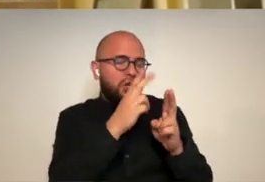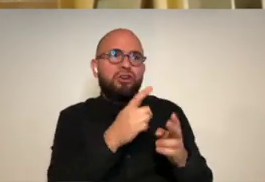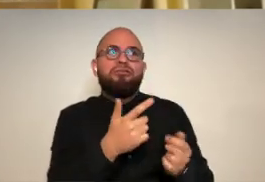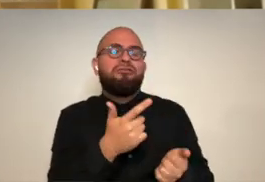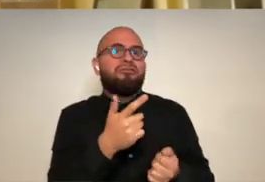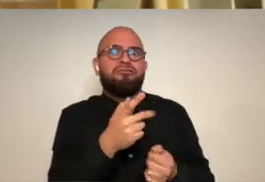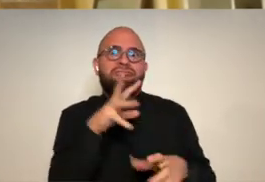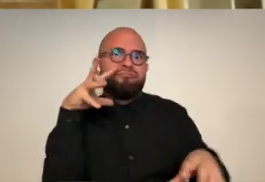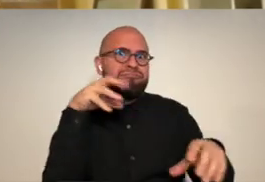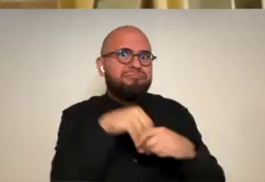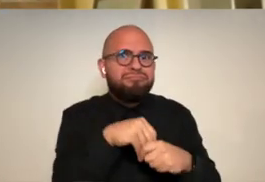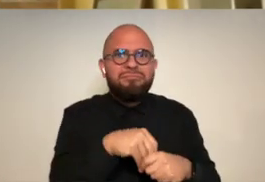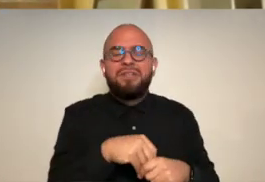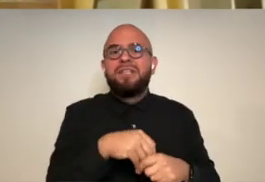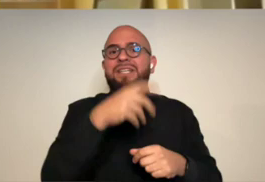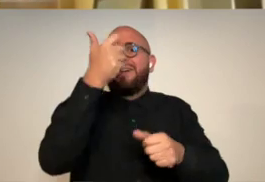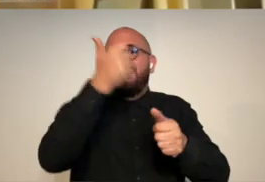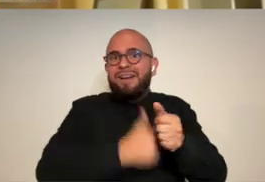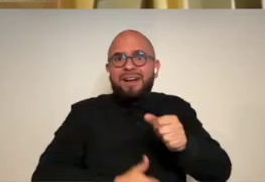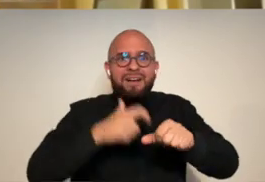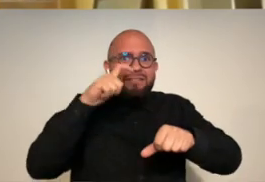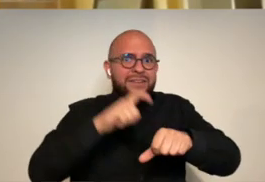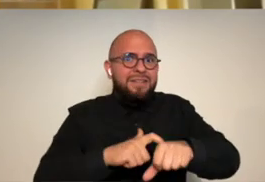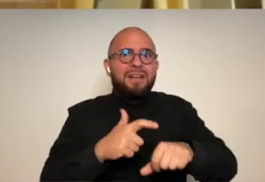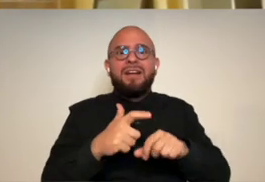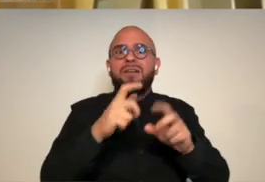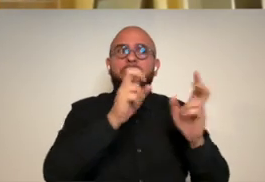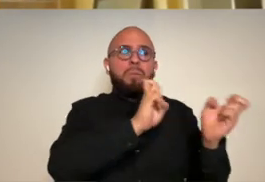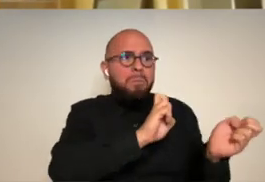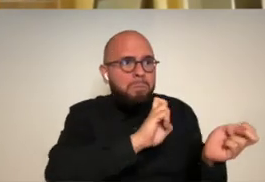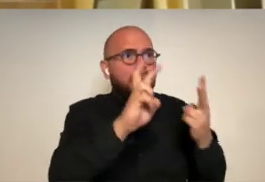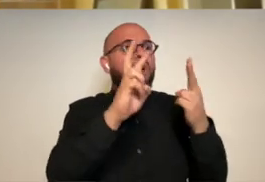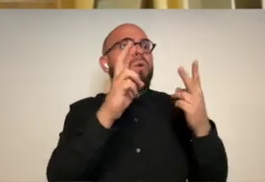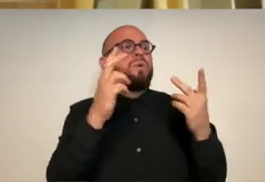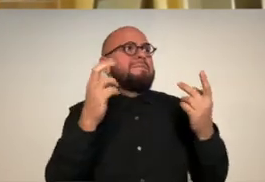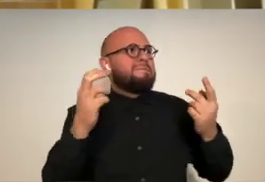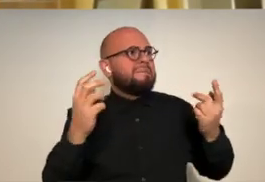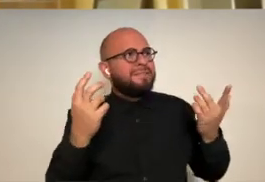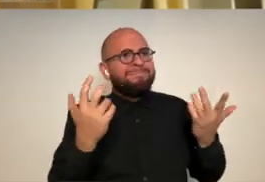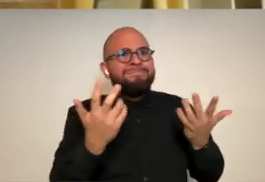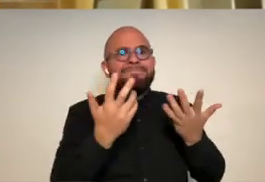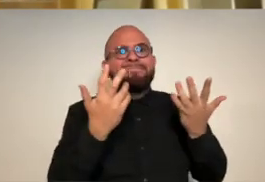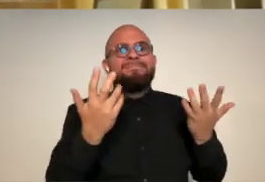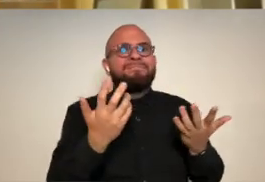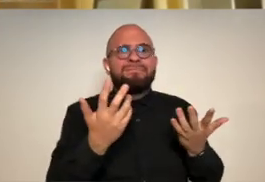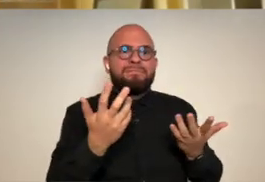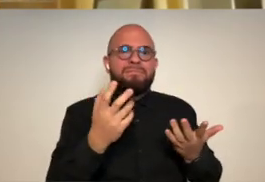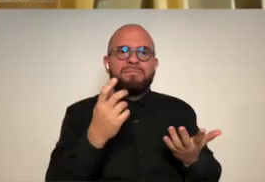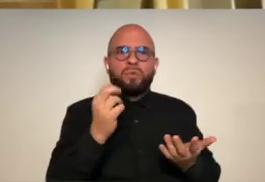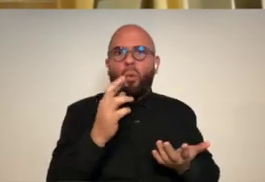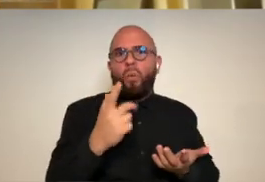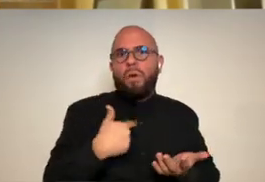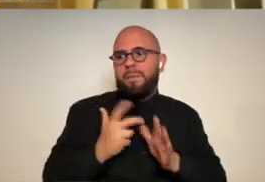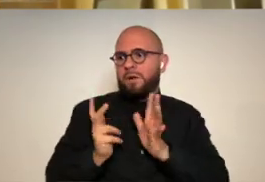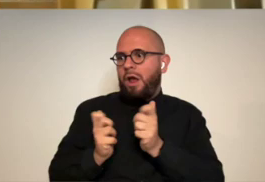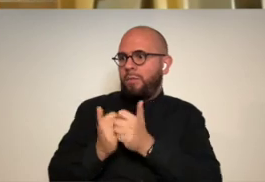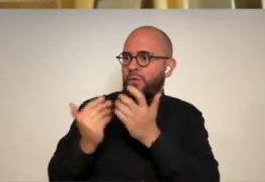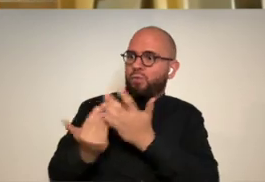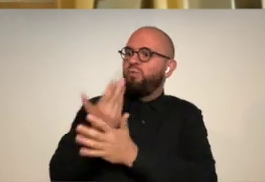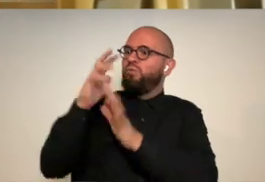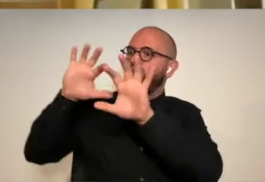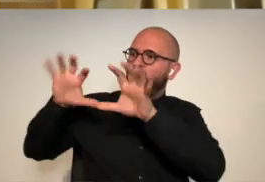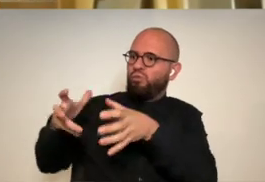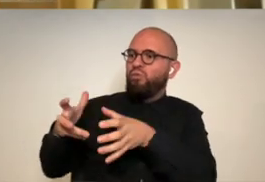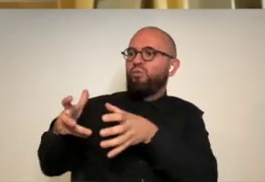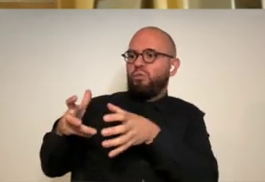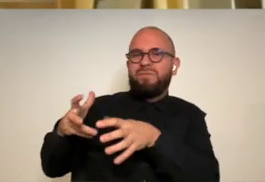i i'm honored i am absolutely honored to be a part of this i'm spreading every time there's a post or just like